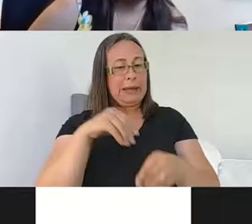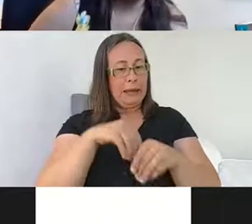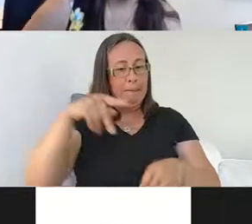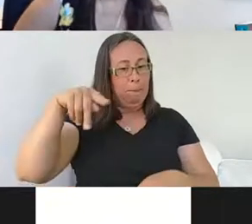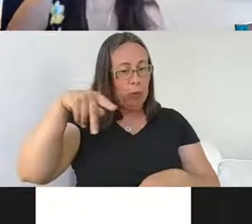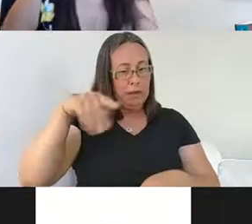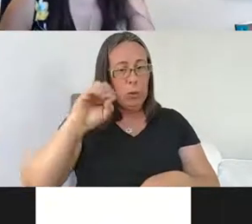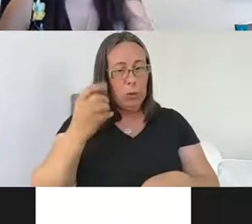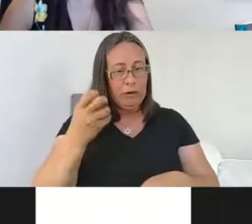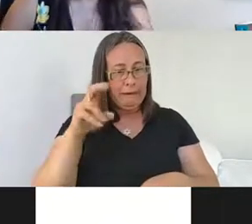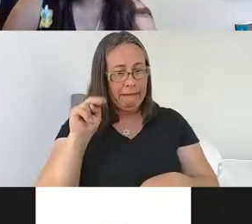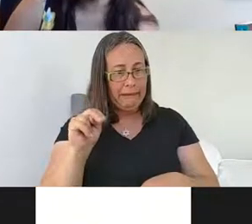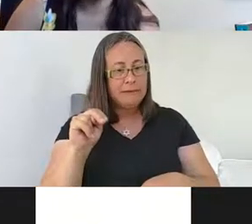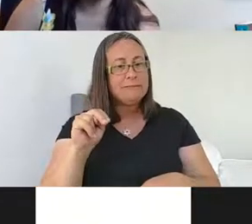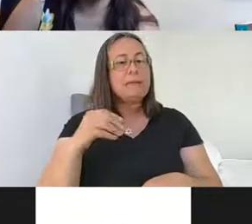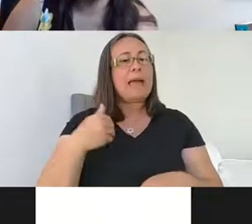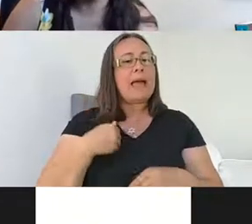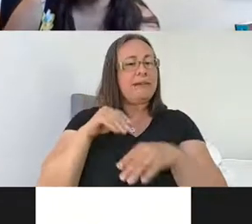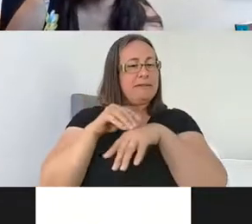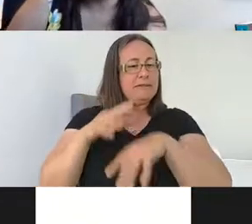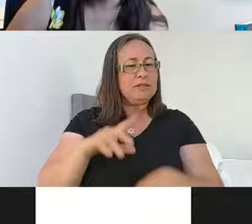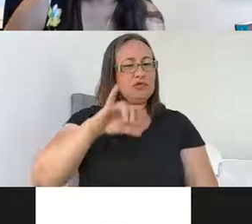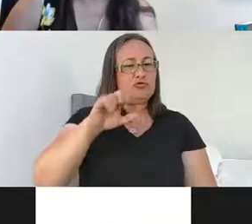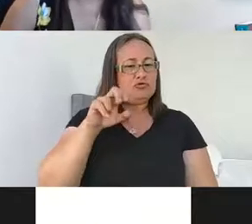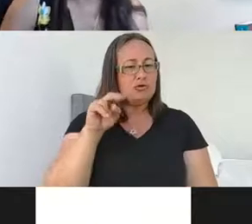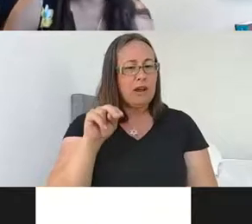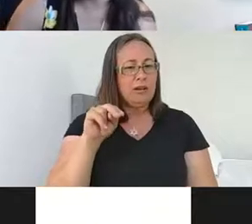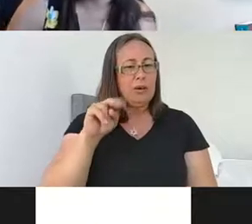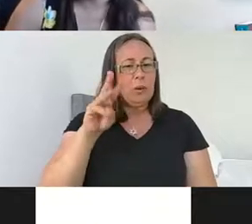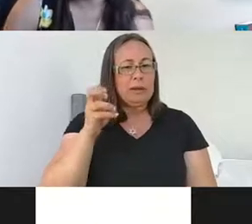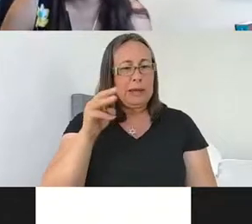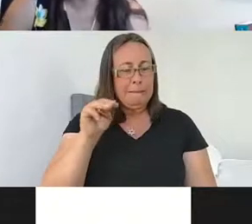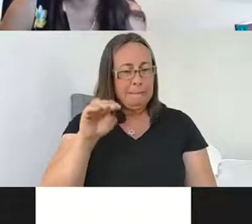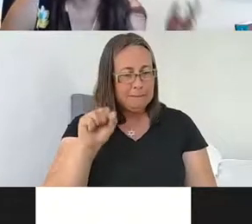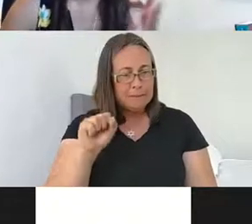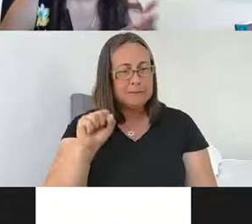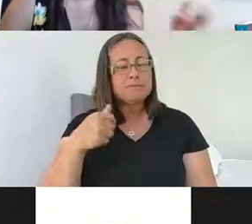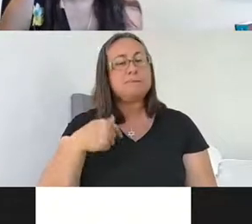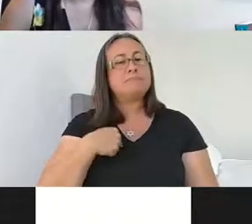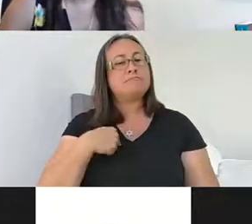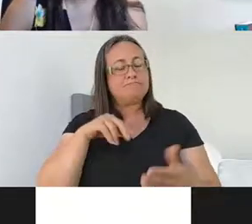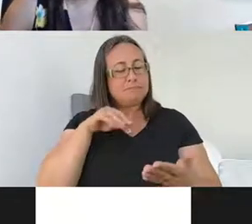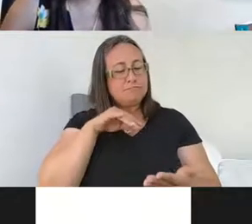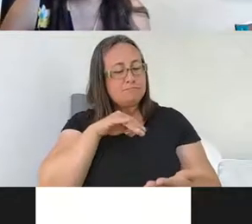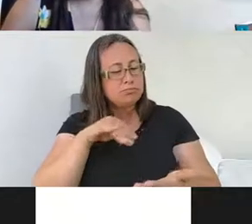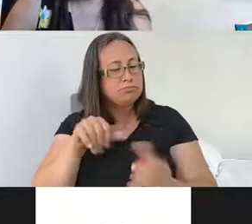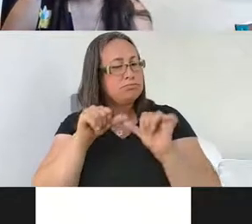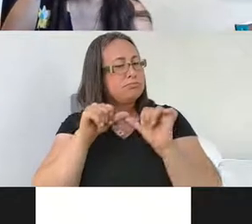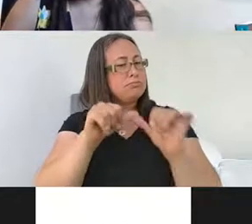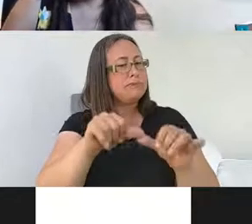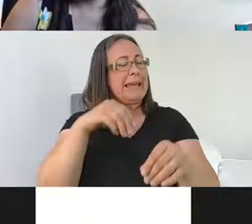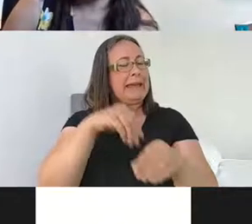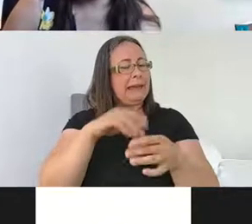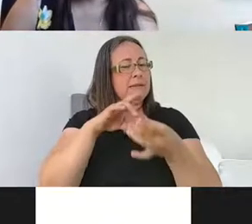Williams. I continued to study sort of G protein receptor regulation as a grad student, but more in the